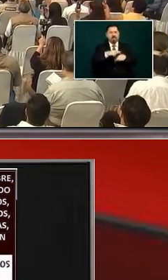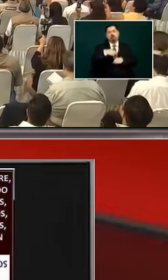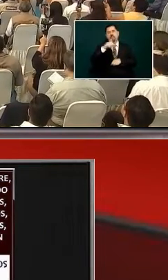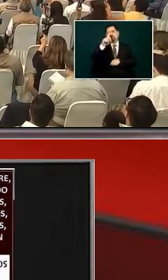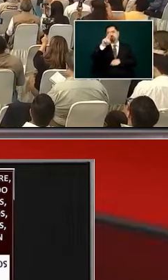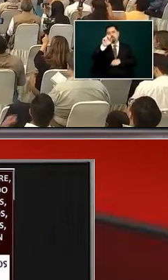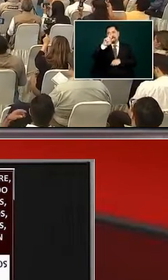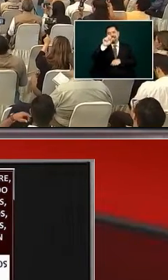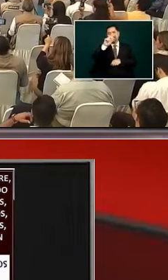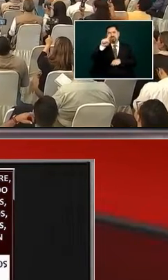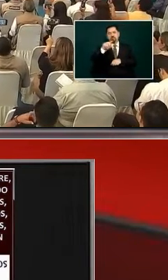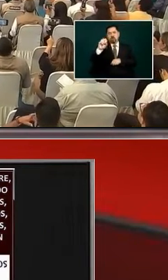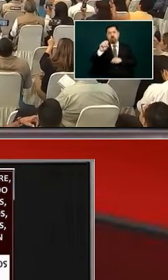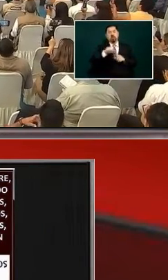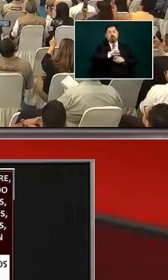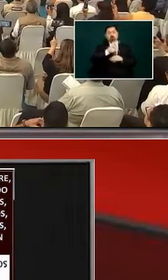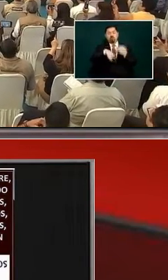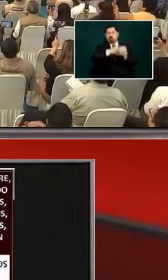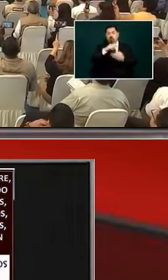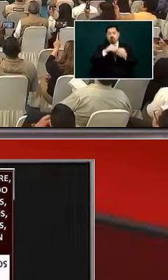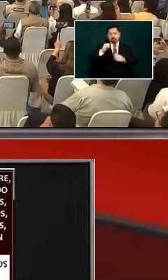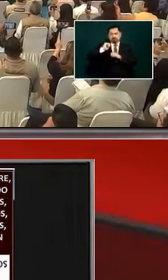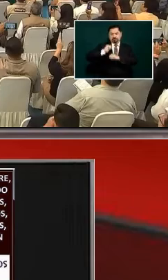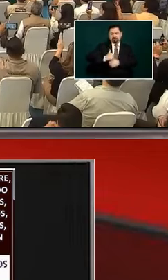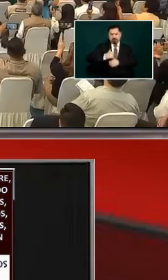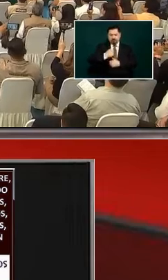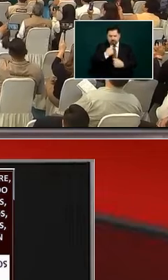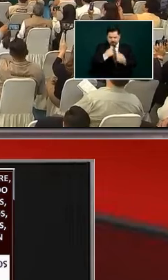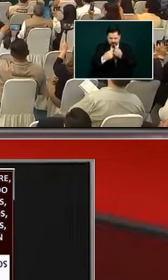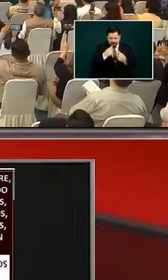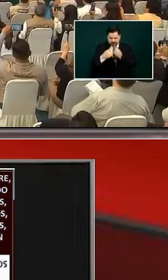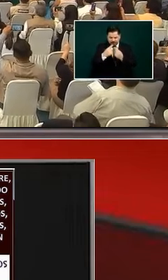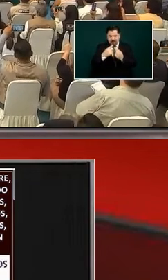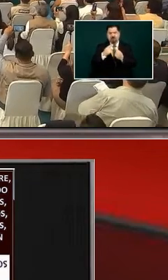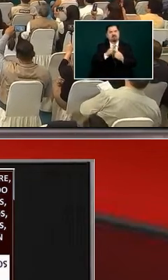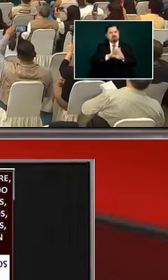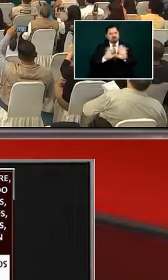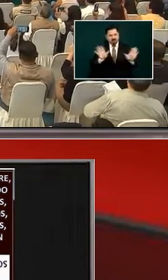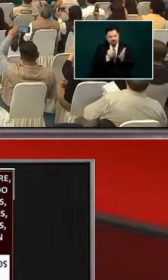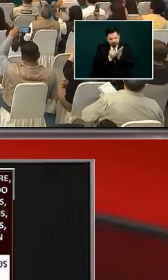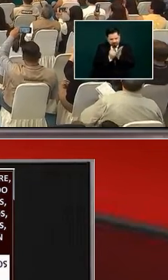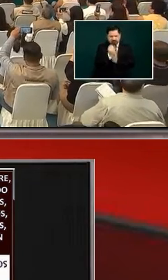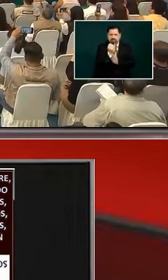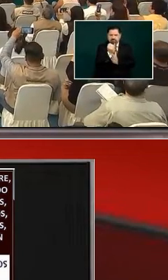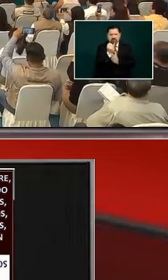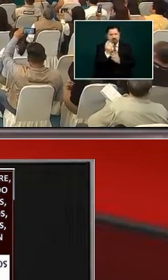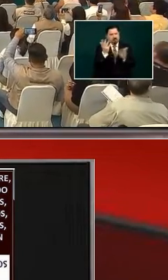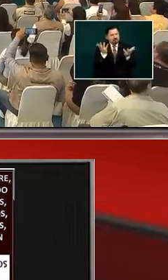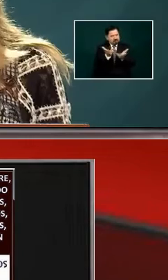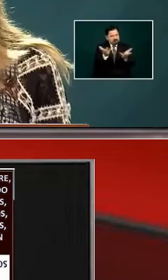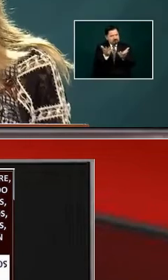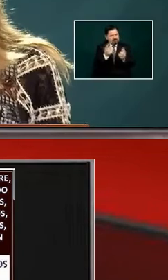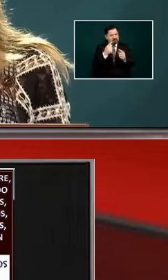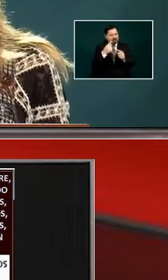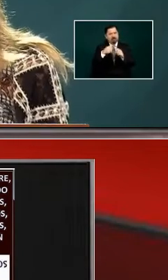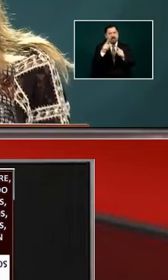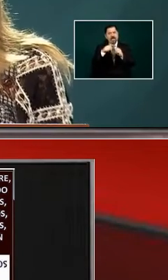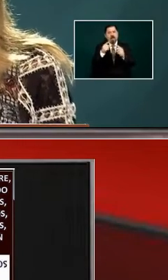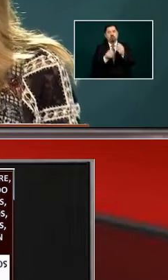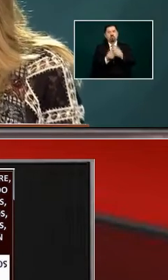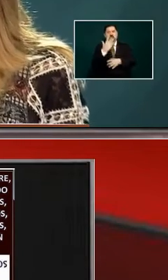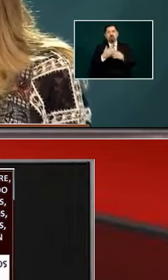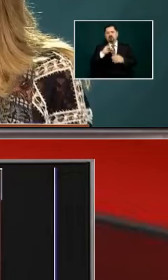all the cabinet meeting people were there to establish